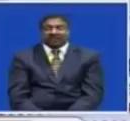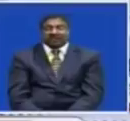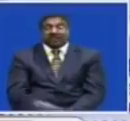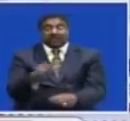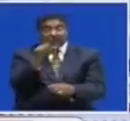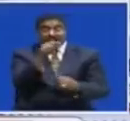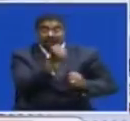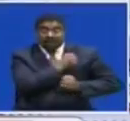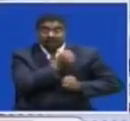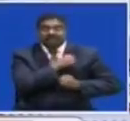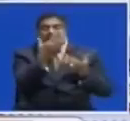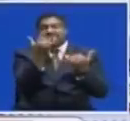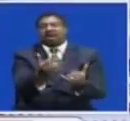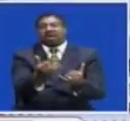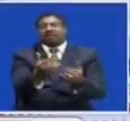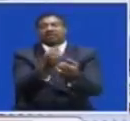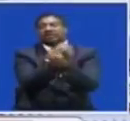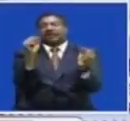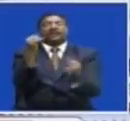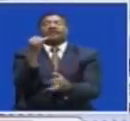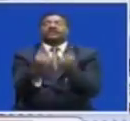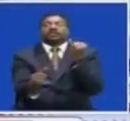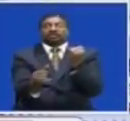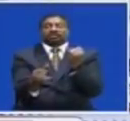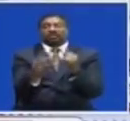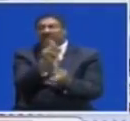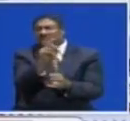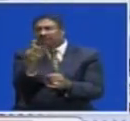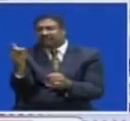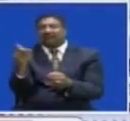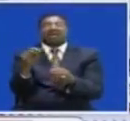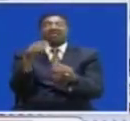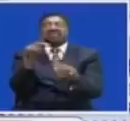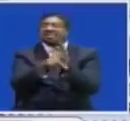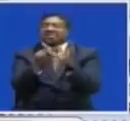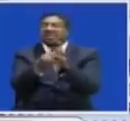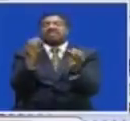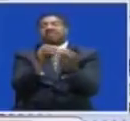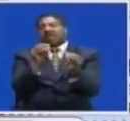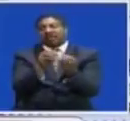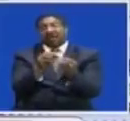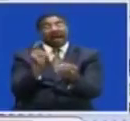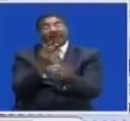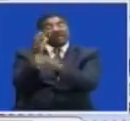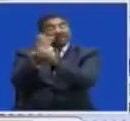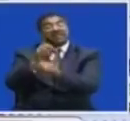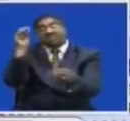Both the four worms And army worms Are under control We received A number of insect sites